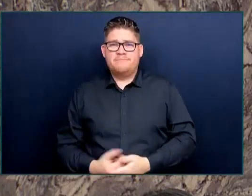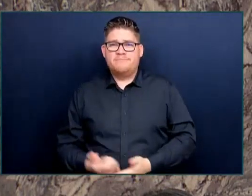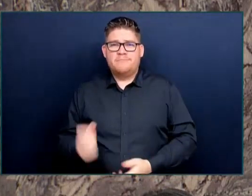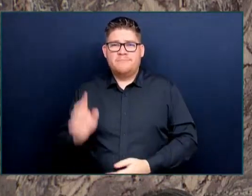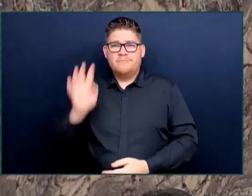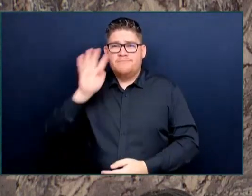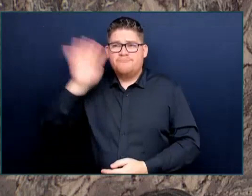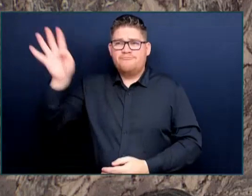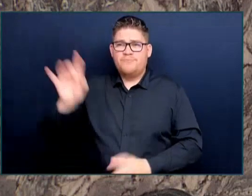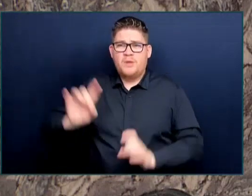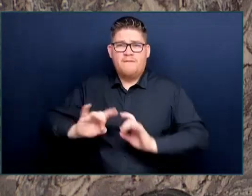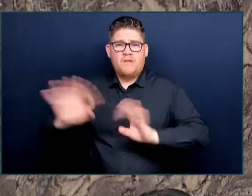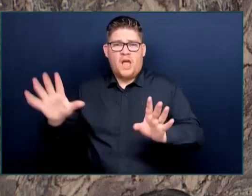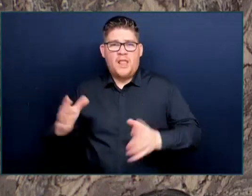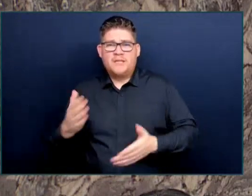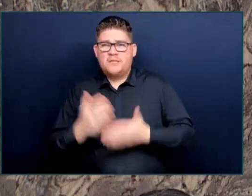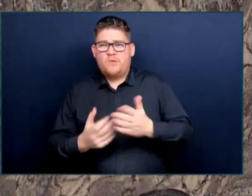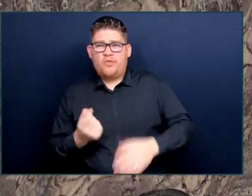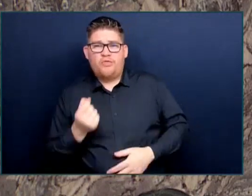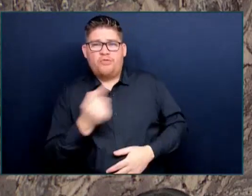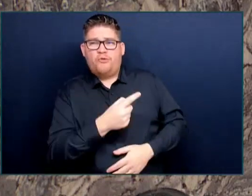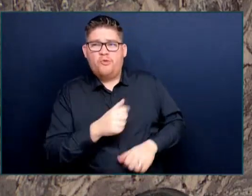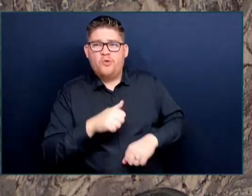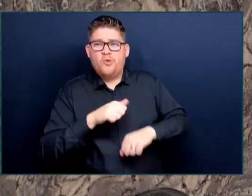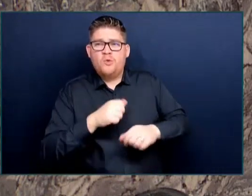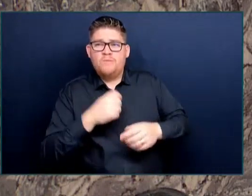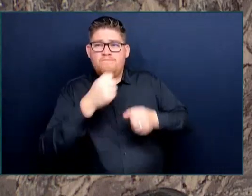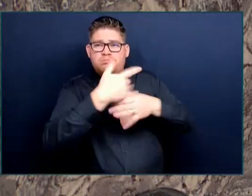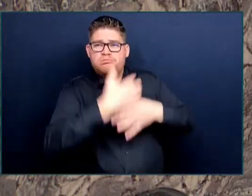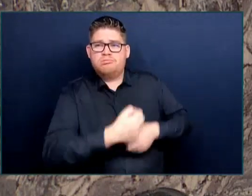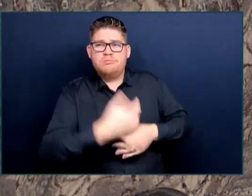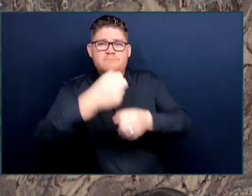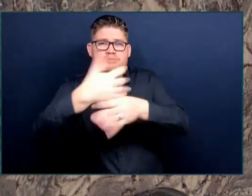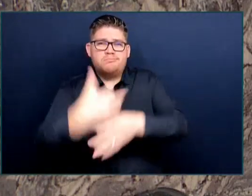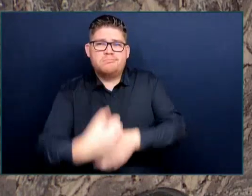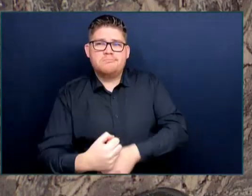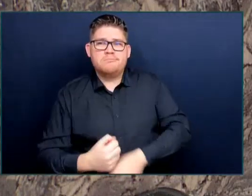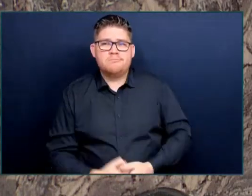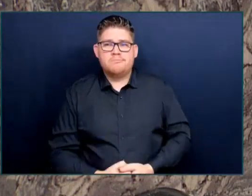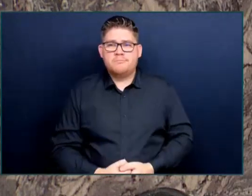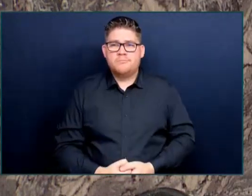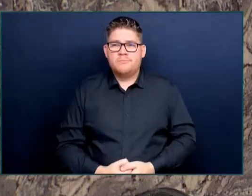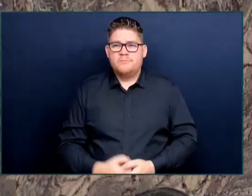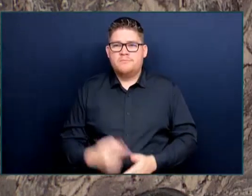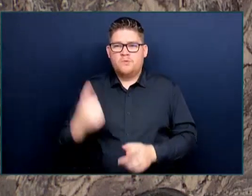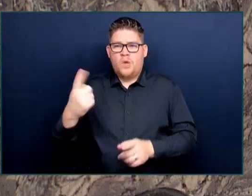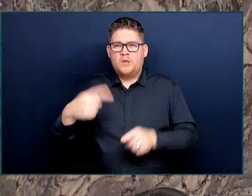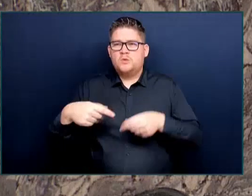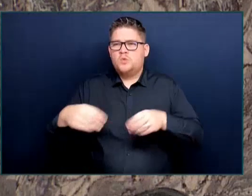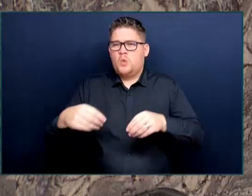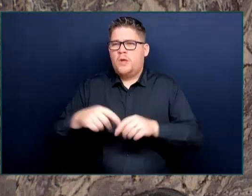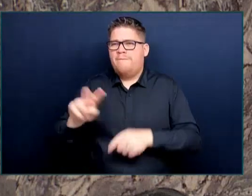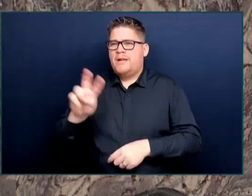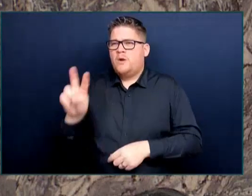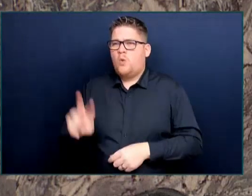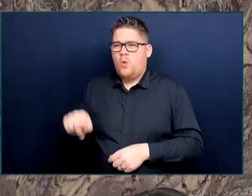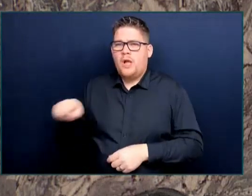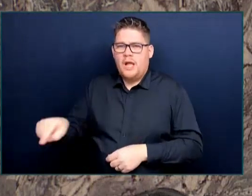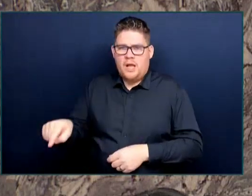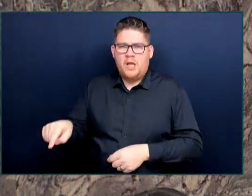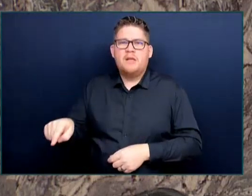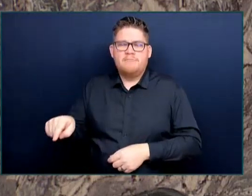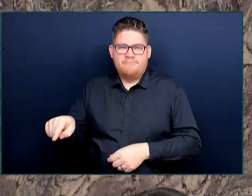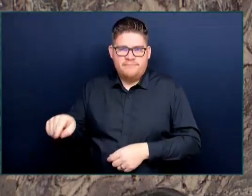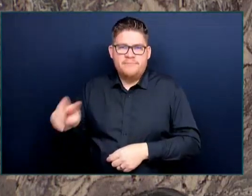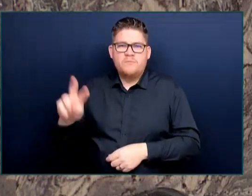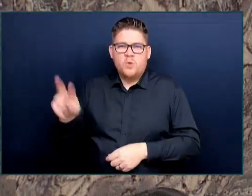like Tara from Bag and Shoes are at a tipping point and are looking at leaving downtown for good. She says,